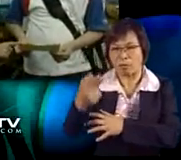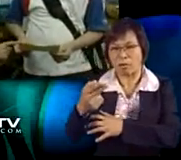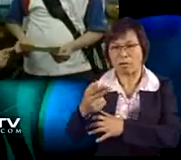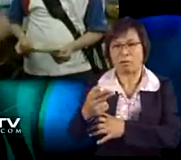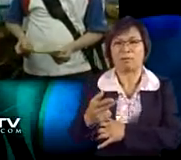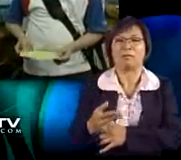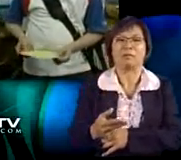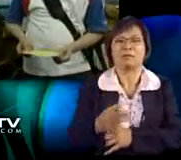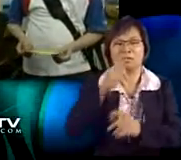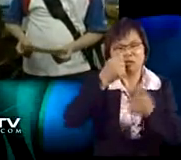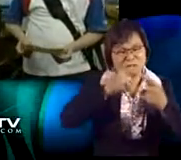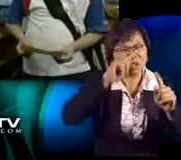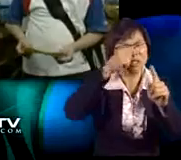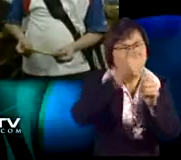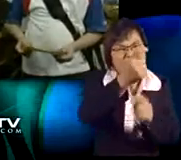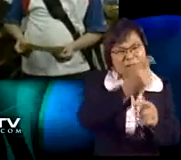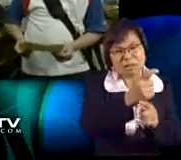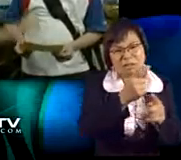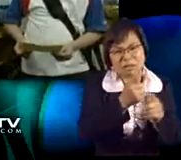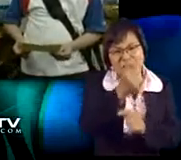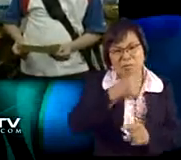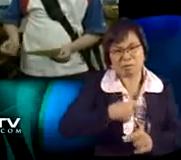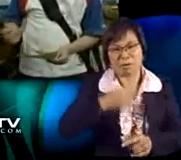Thank you. Thank